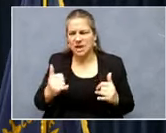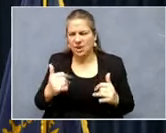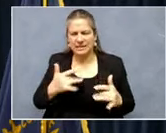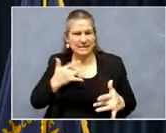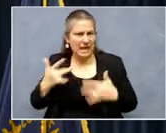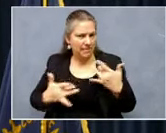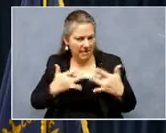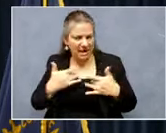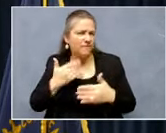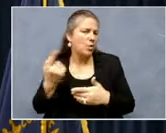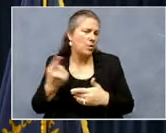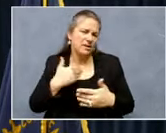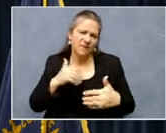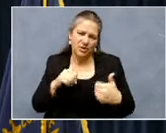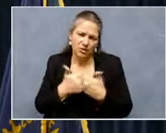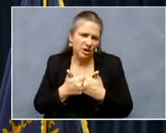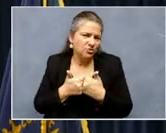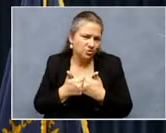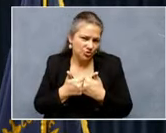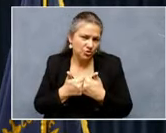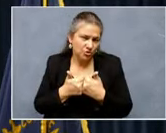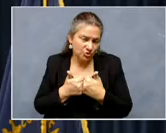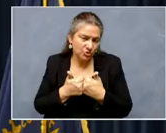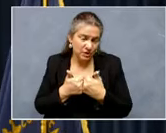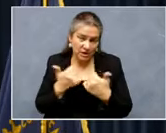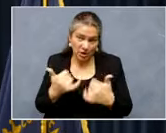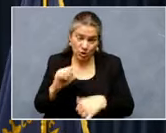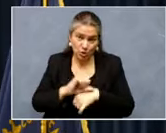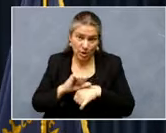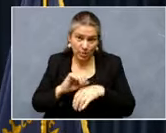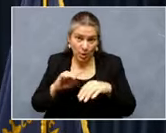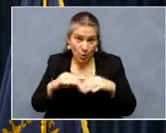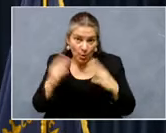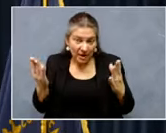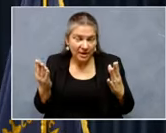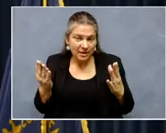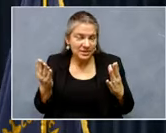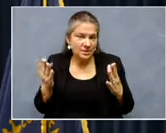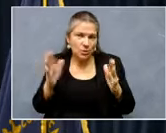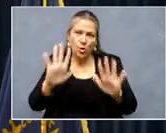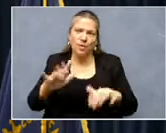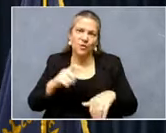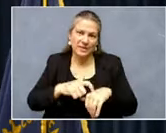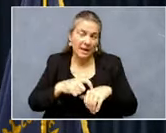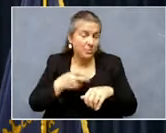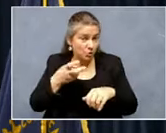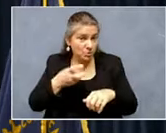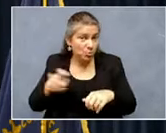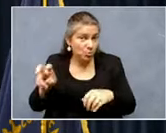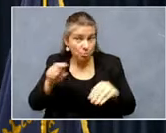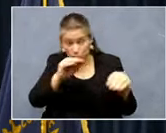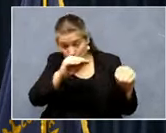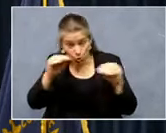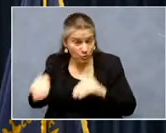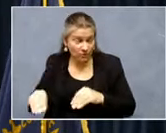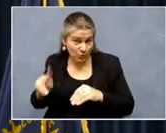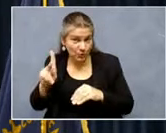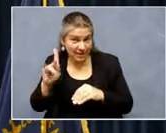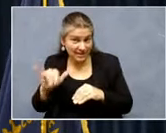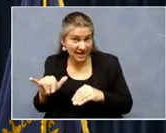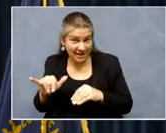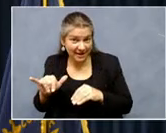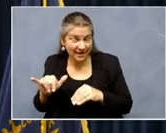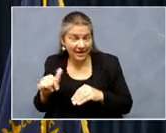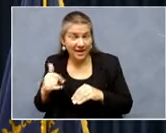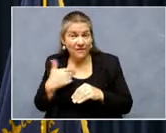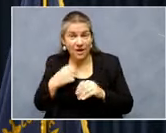challenges out there now with all the job openings and the rest, it's also a wonderful time to move to Kentucky to have more opportunities here.